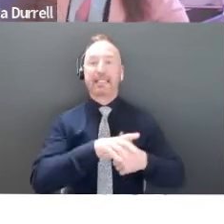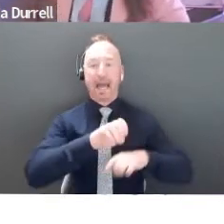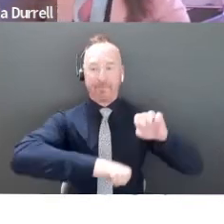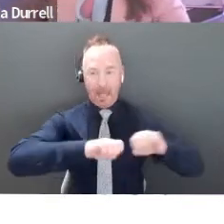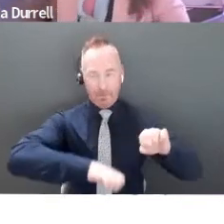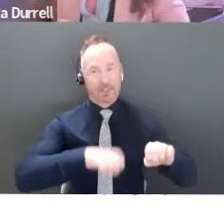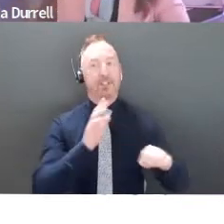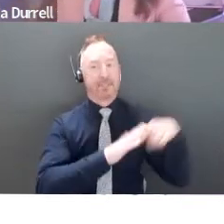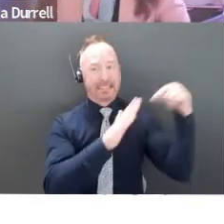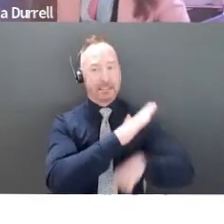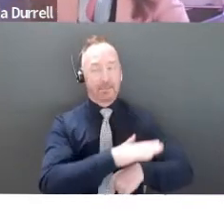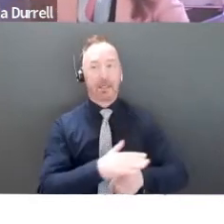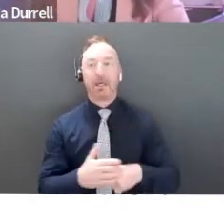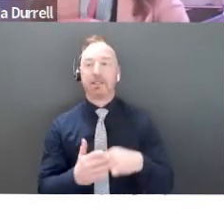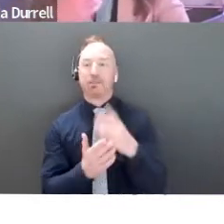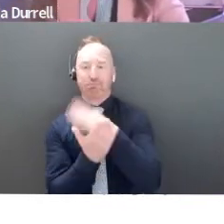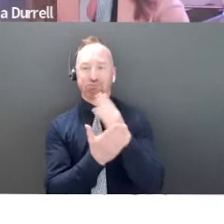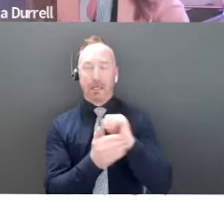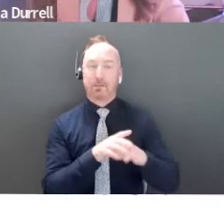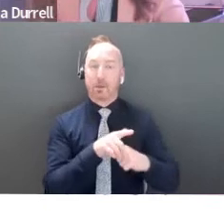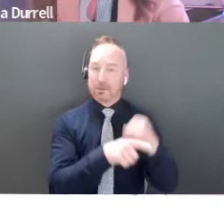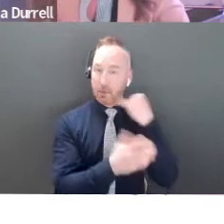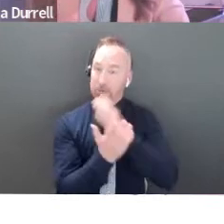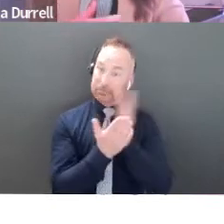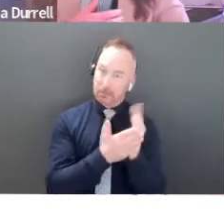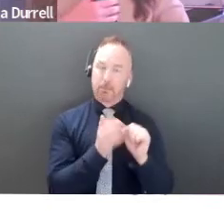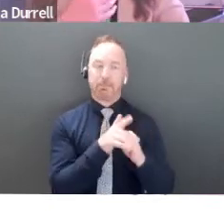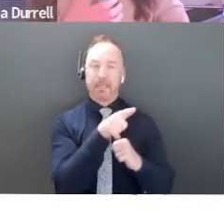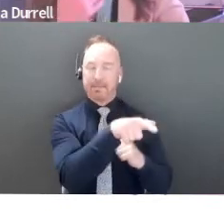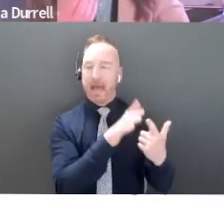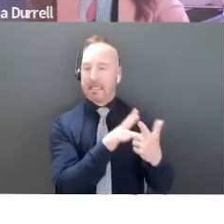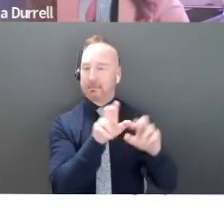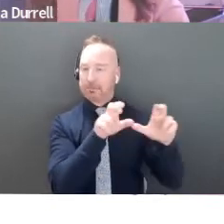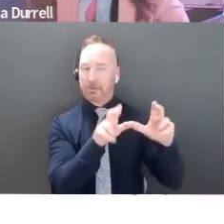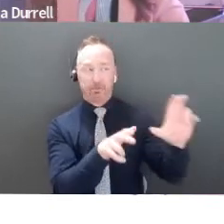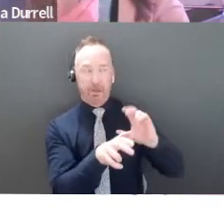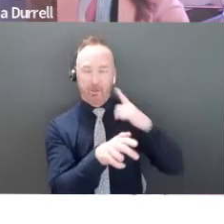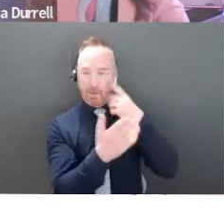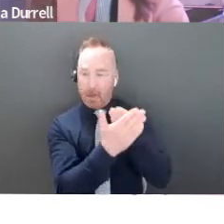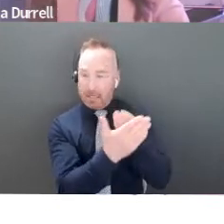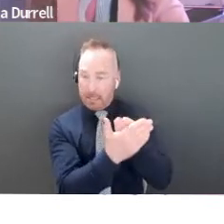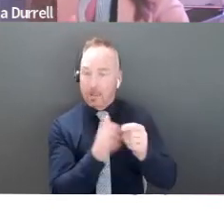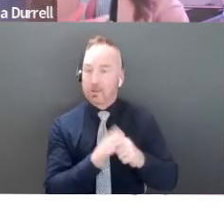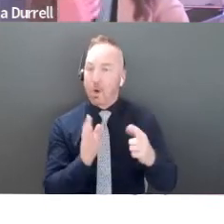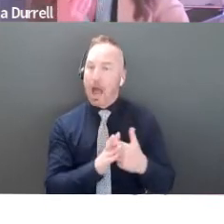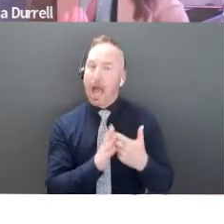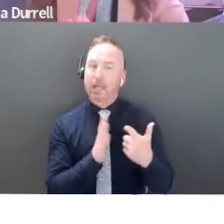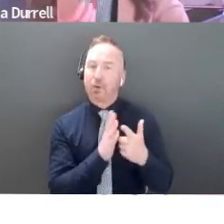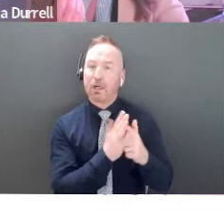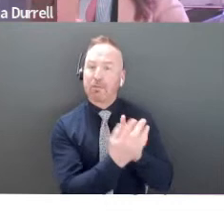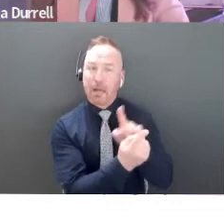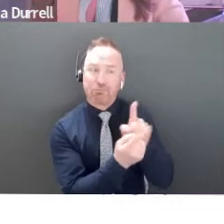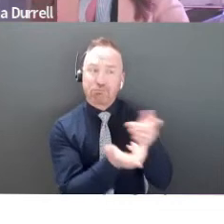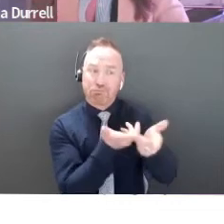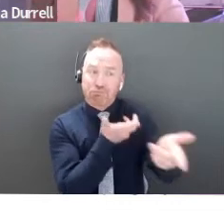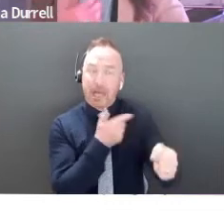less equity you're giving up for the money. And so typically what I try to do is just coach you to avoid the valuation talk and say it's